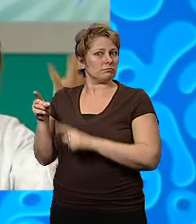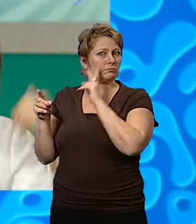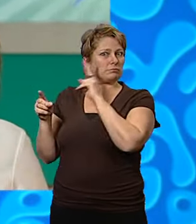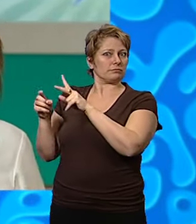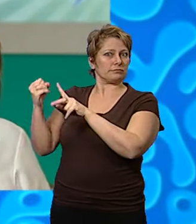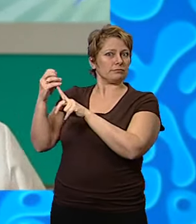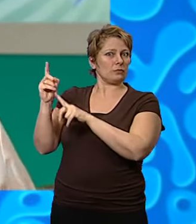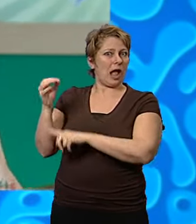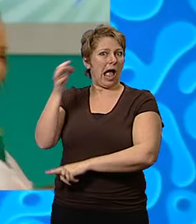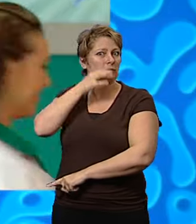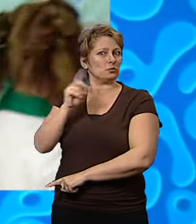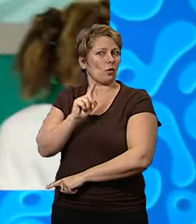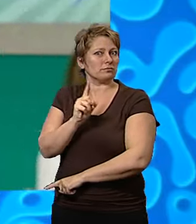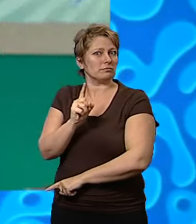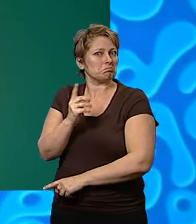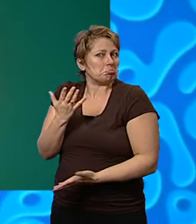I wonder what they're going to ask.